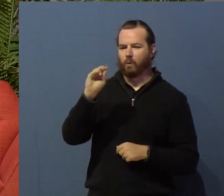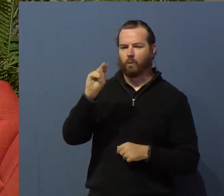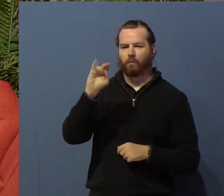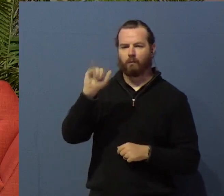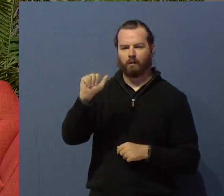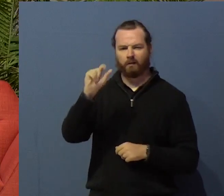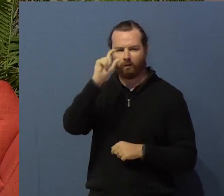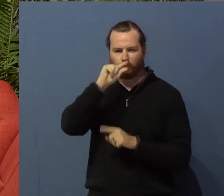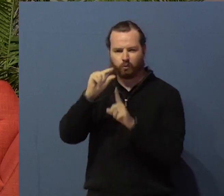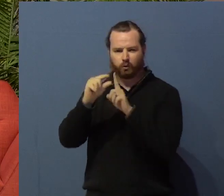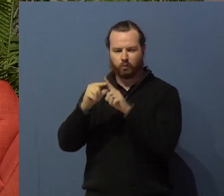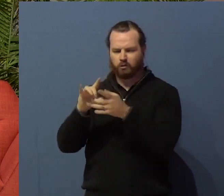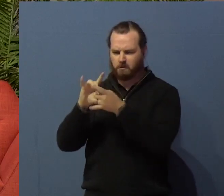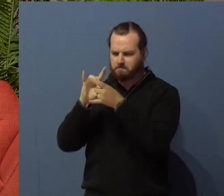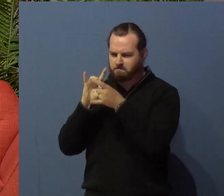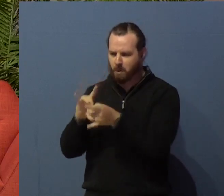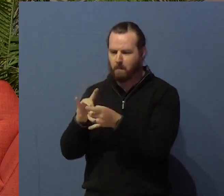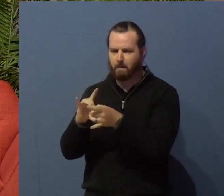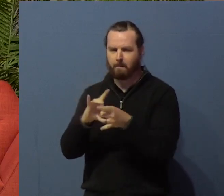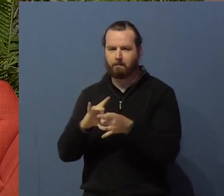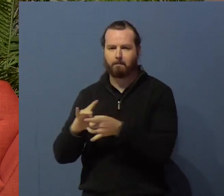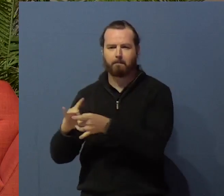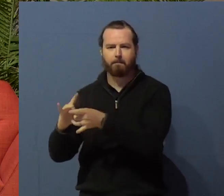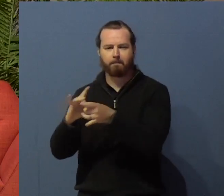and he was describing Kononia.